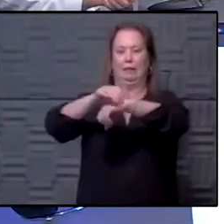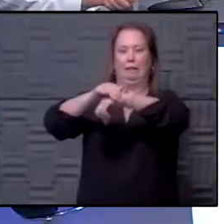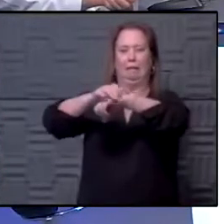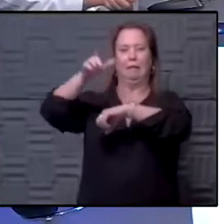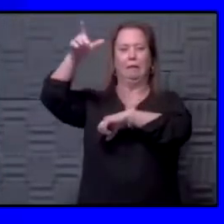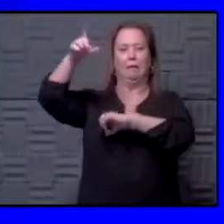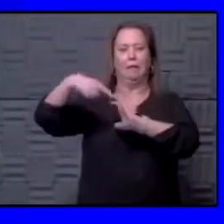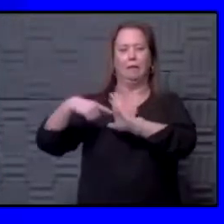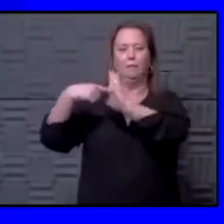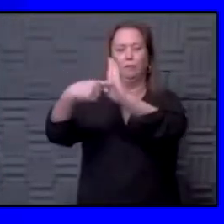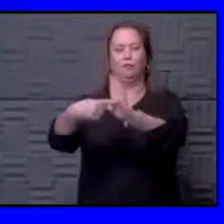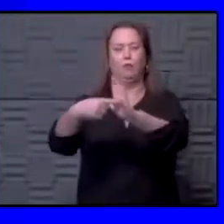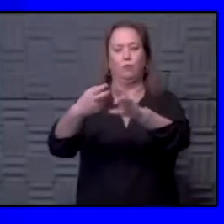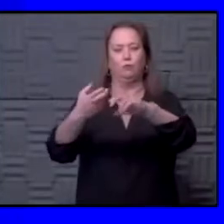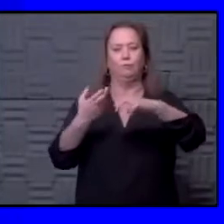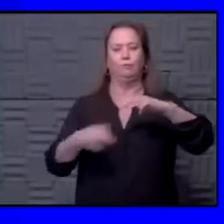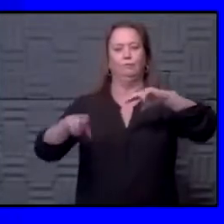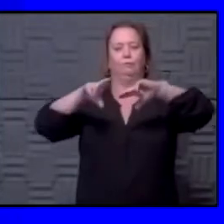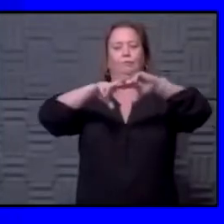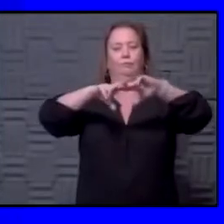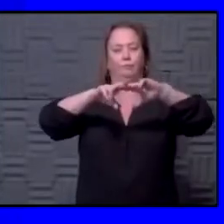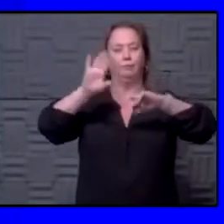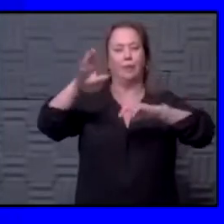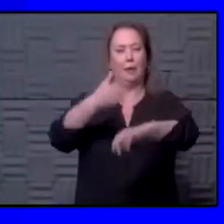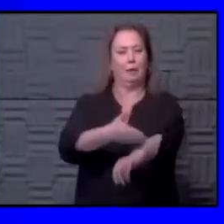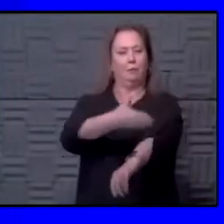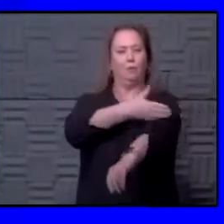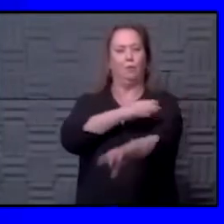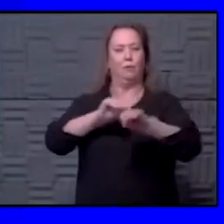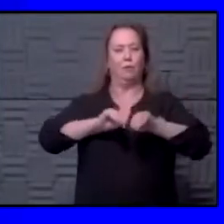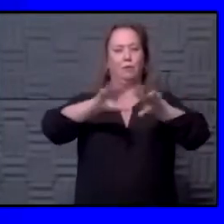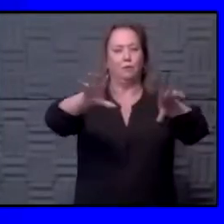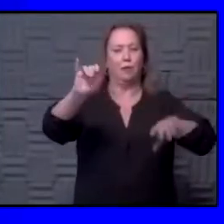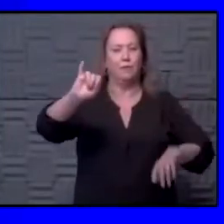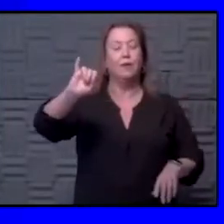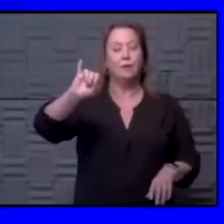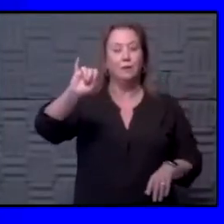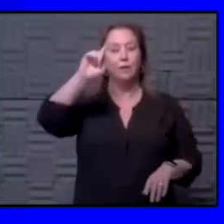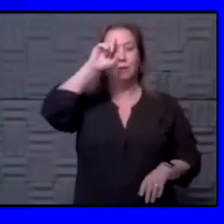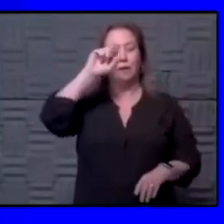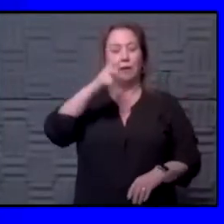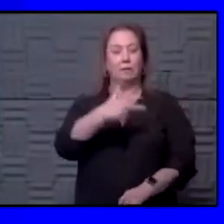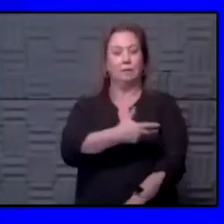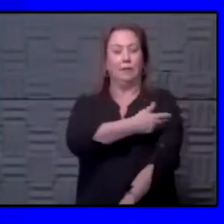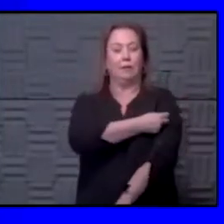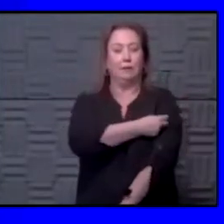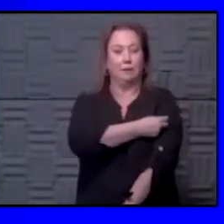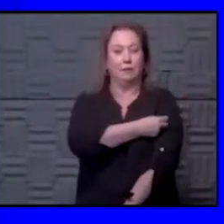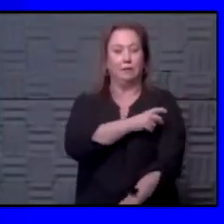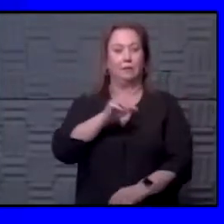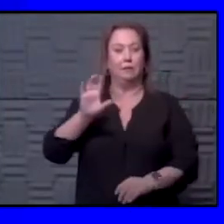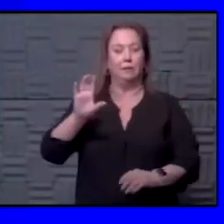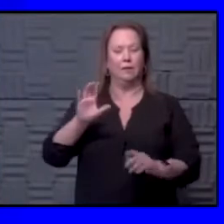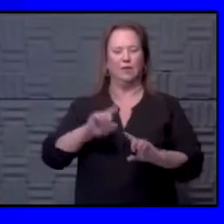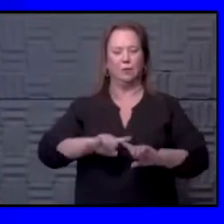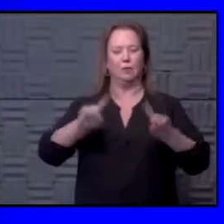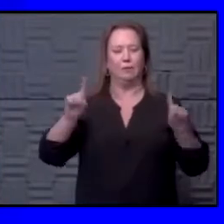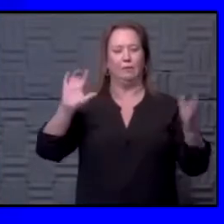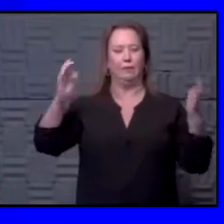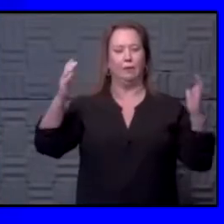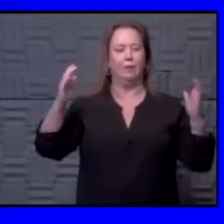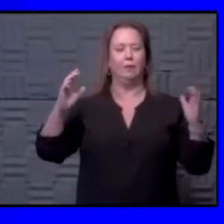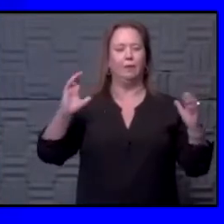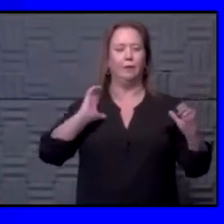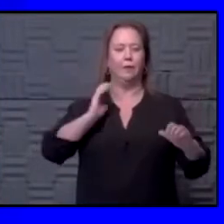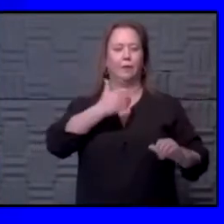have shown a significant improvement in their rate of spread of the infection because of their vaccinations. They're doing a little bit different than we are,